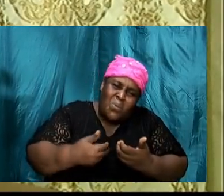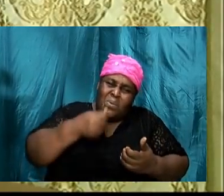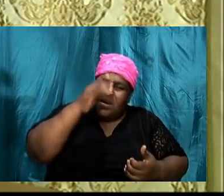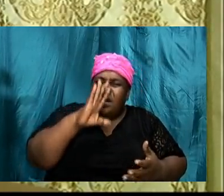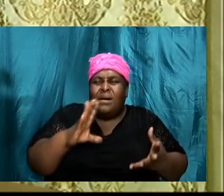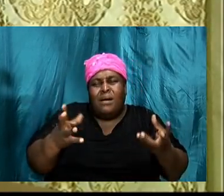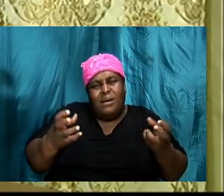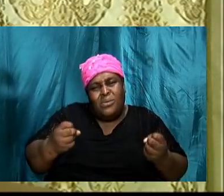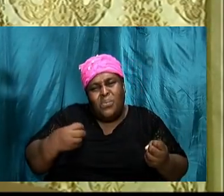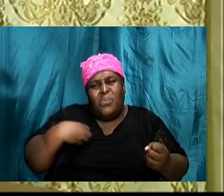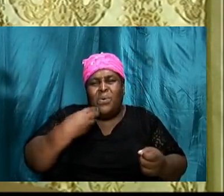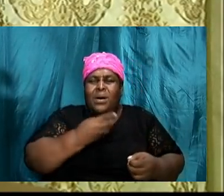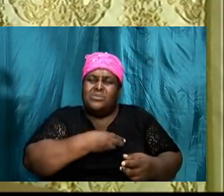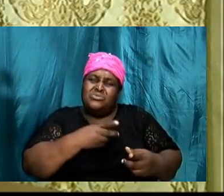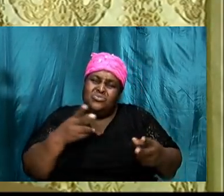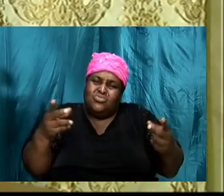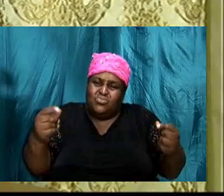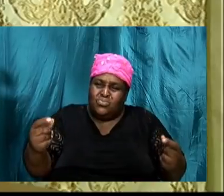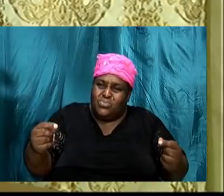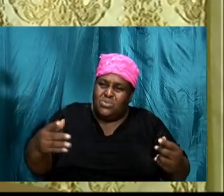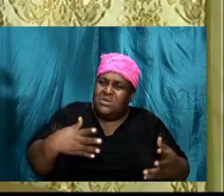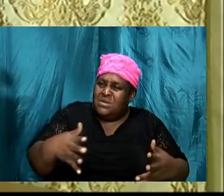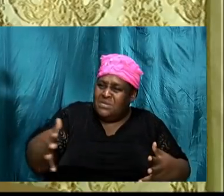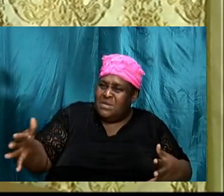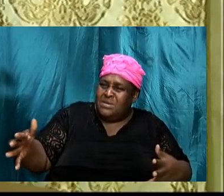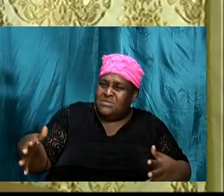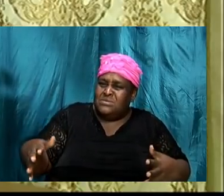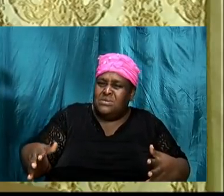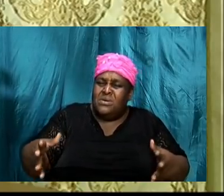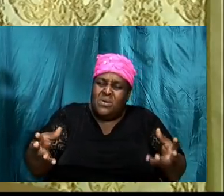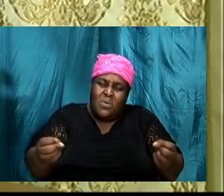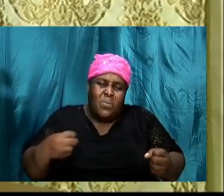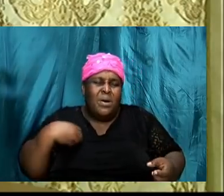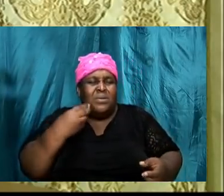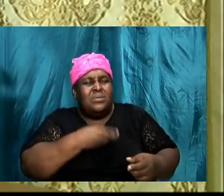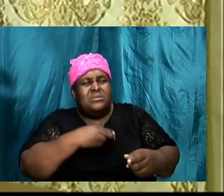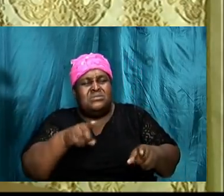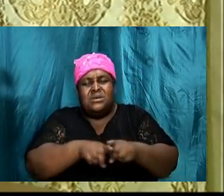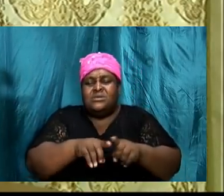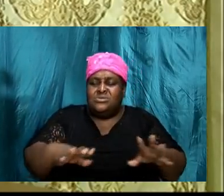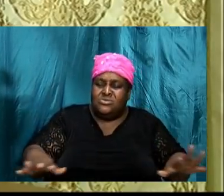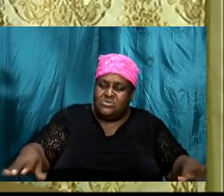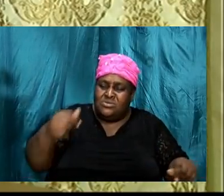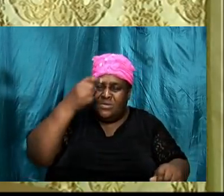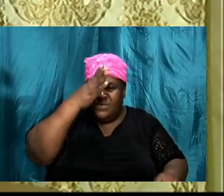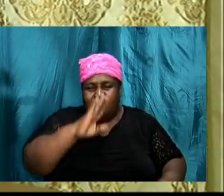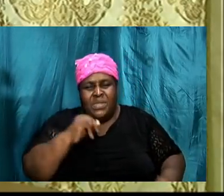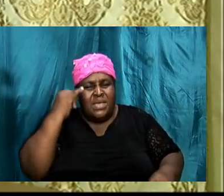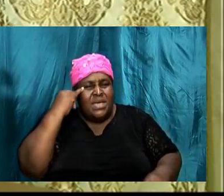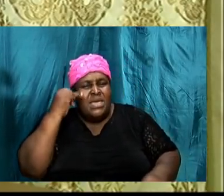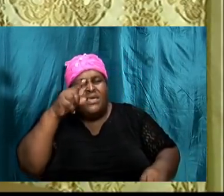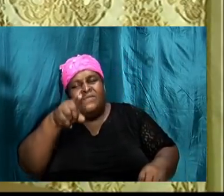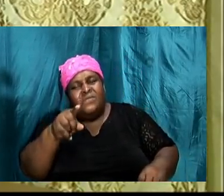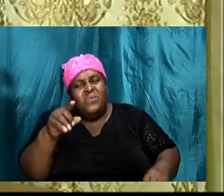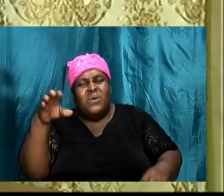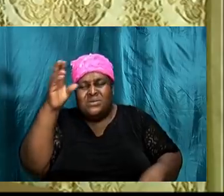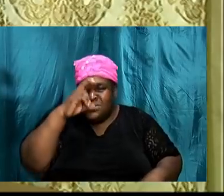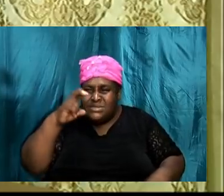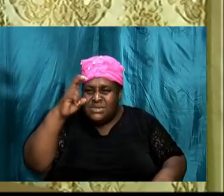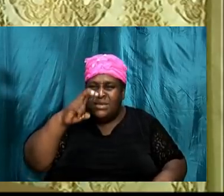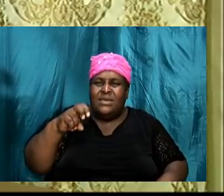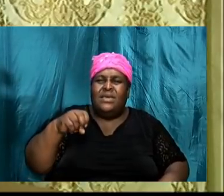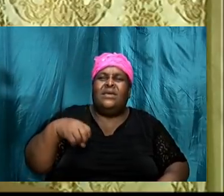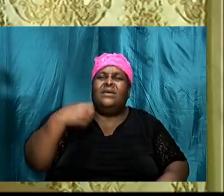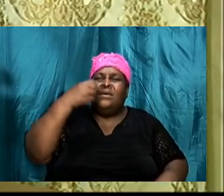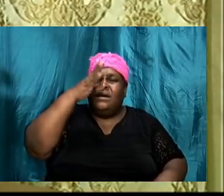would have it I would like us to know that as children of God if you are seeking the Lord about a particular